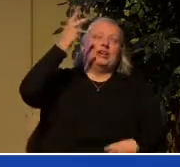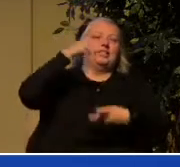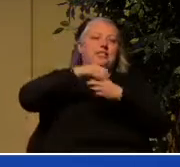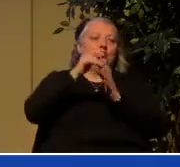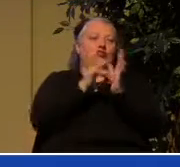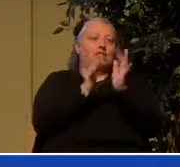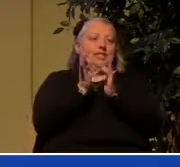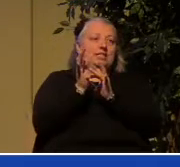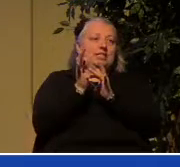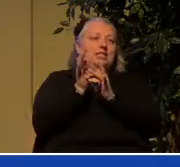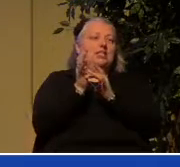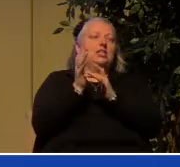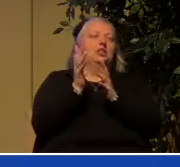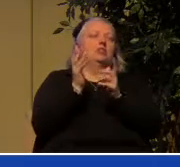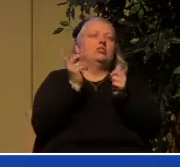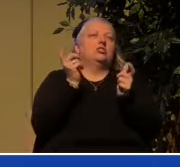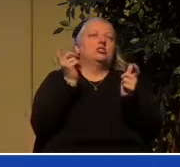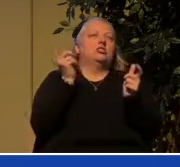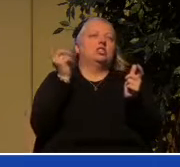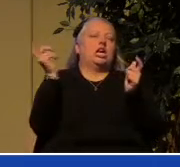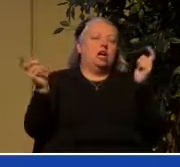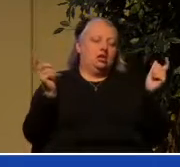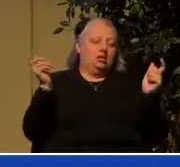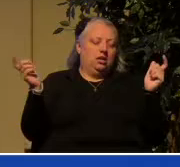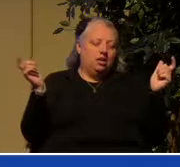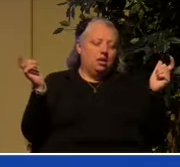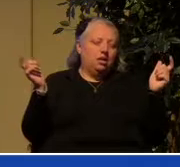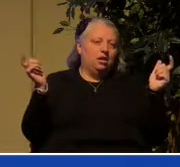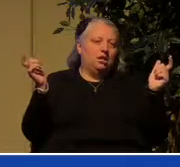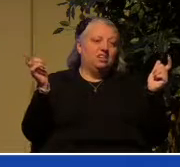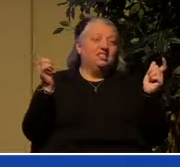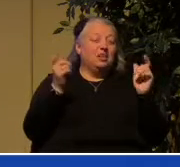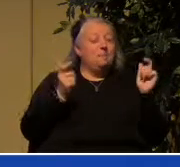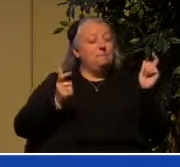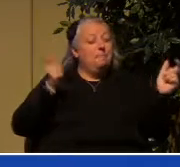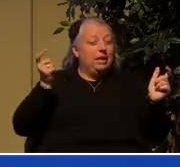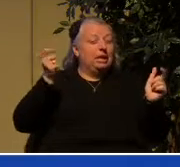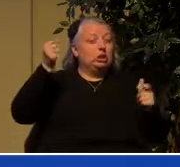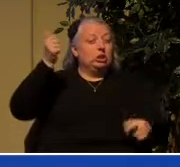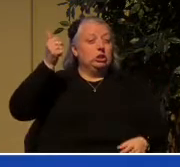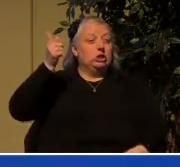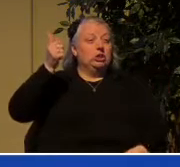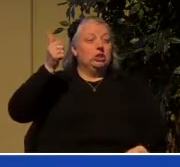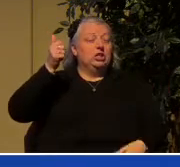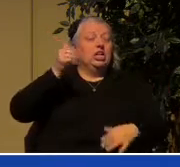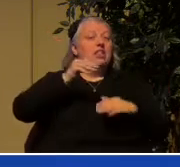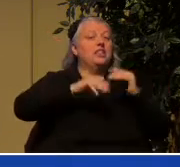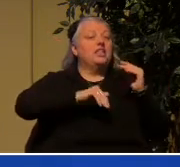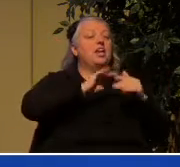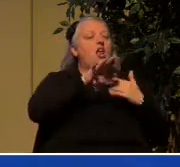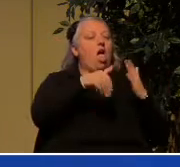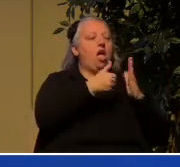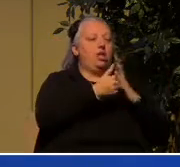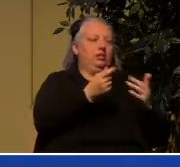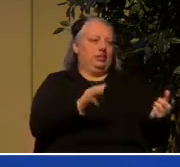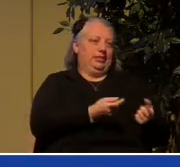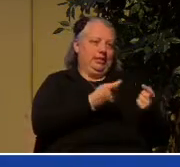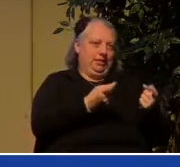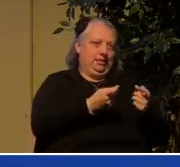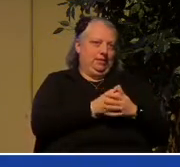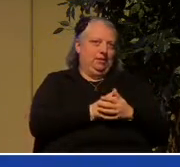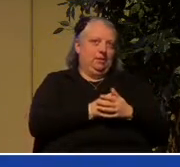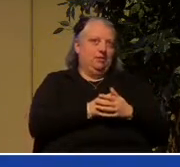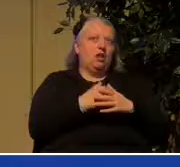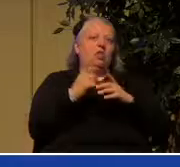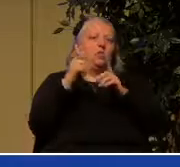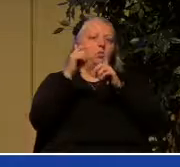is so immense means that it's bigger than all our sin love